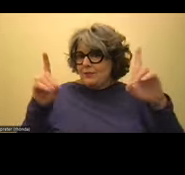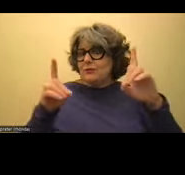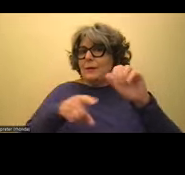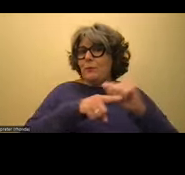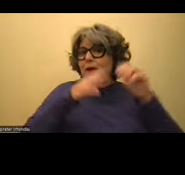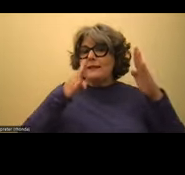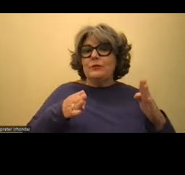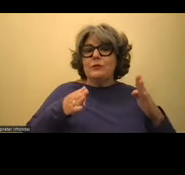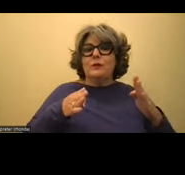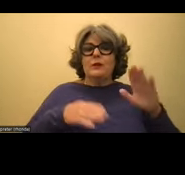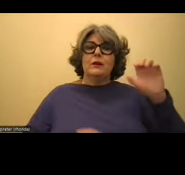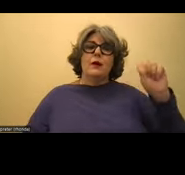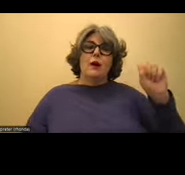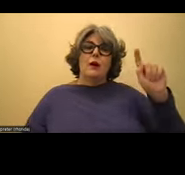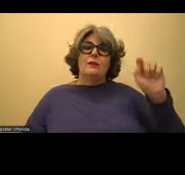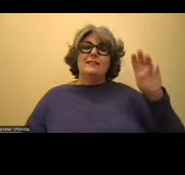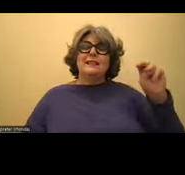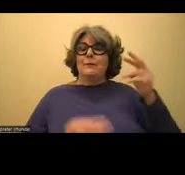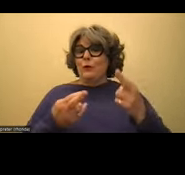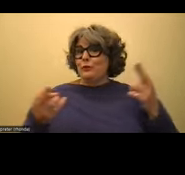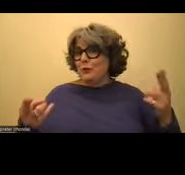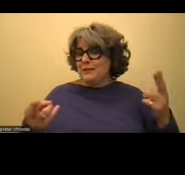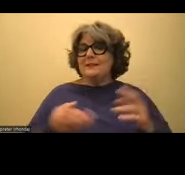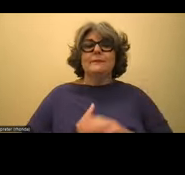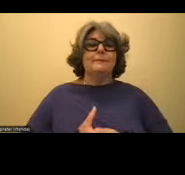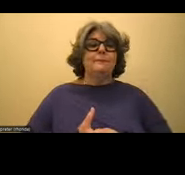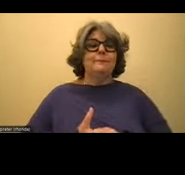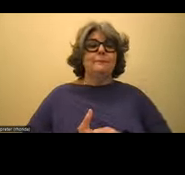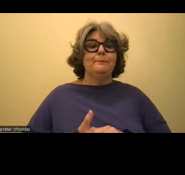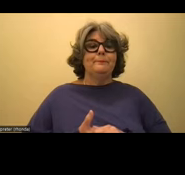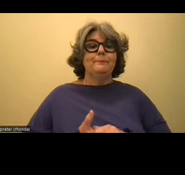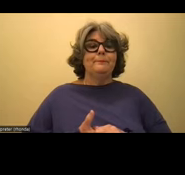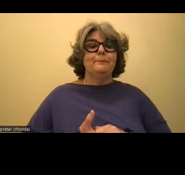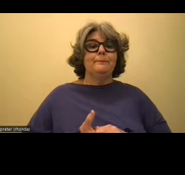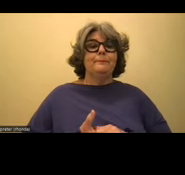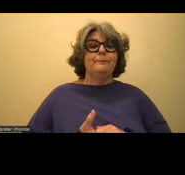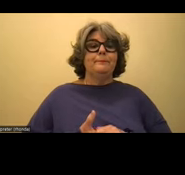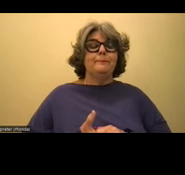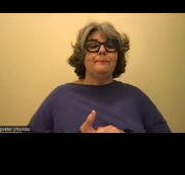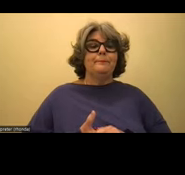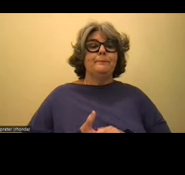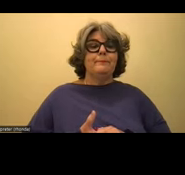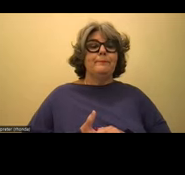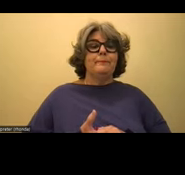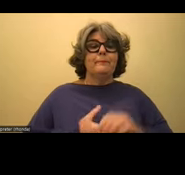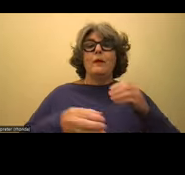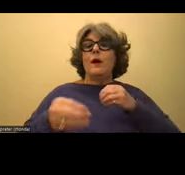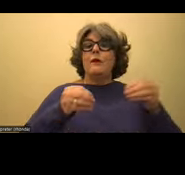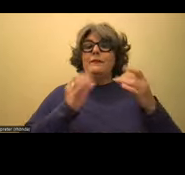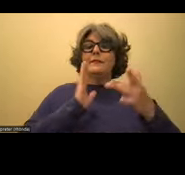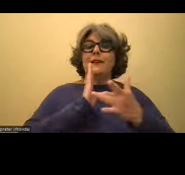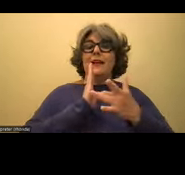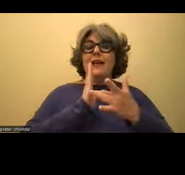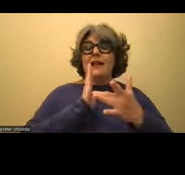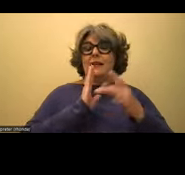on STEM resources. And then I'm just going to share a few resources from Office of EdTech. We have